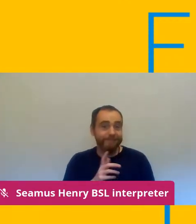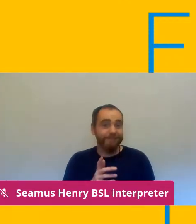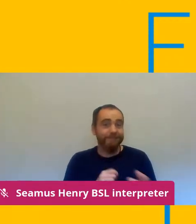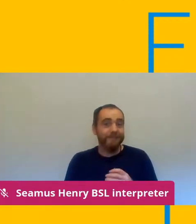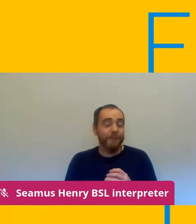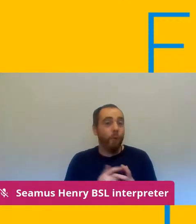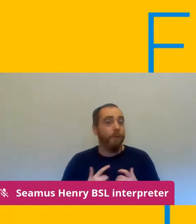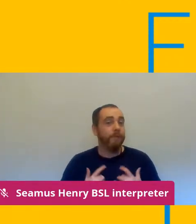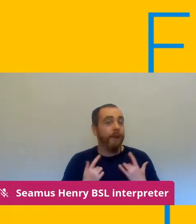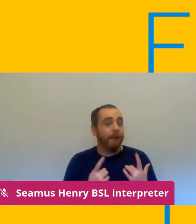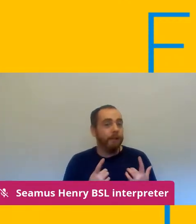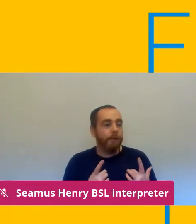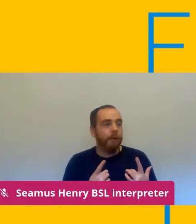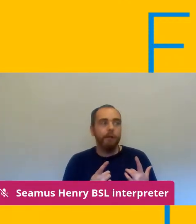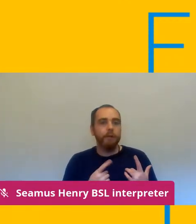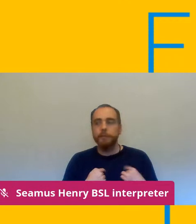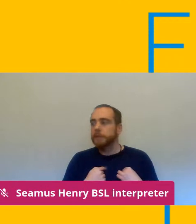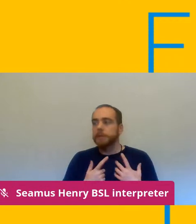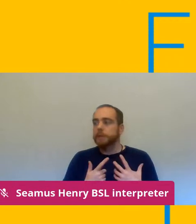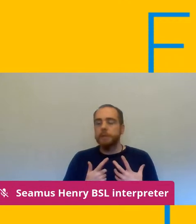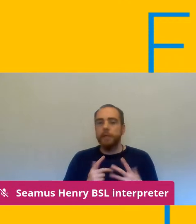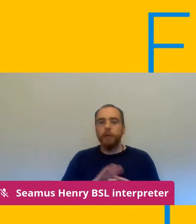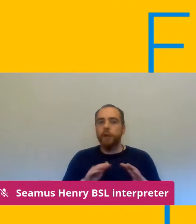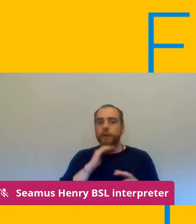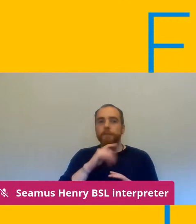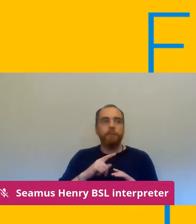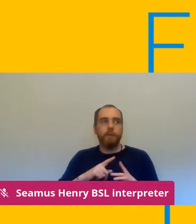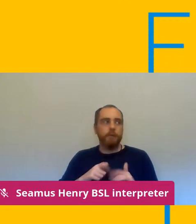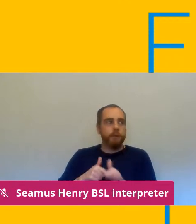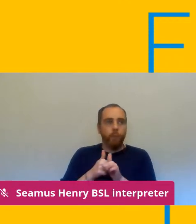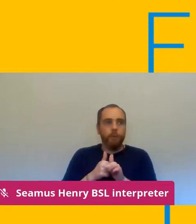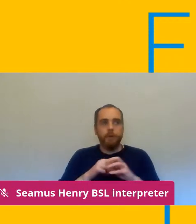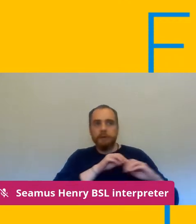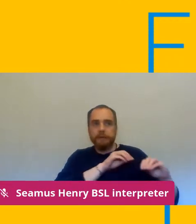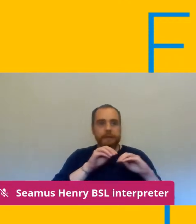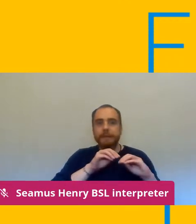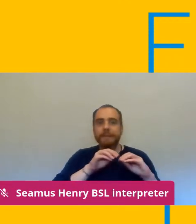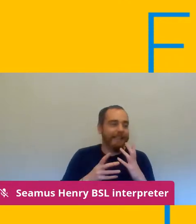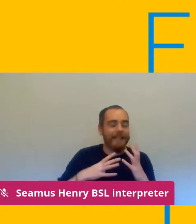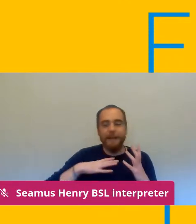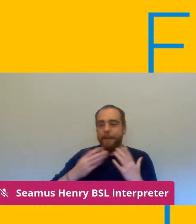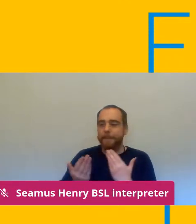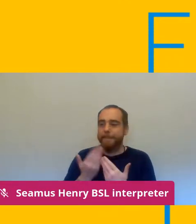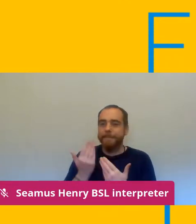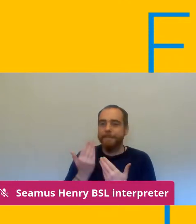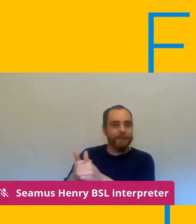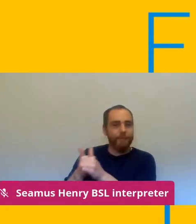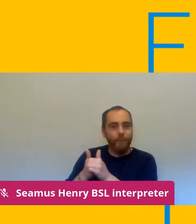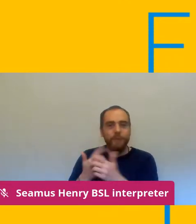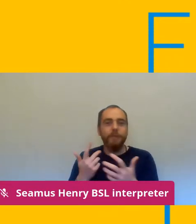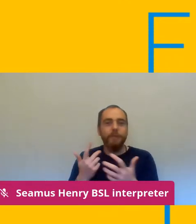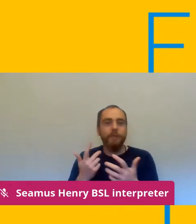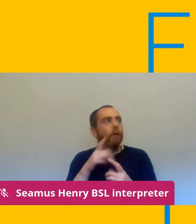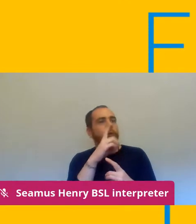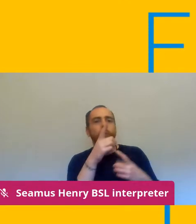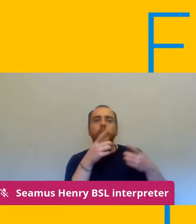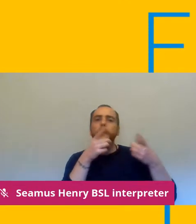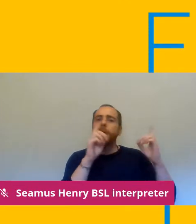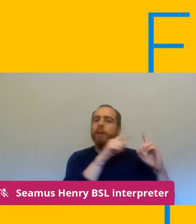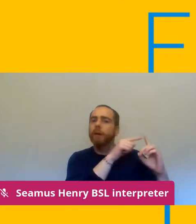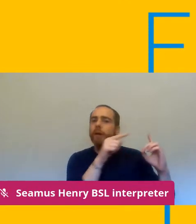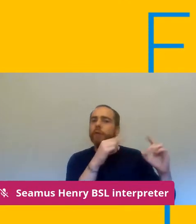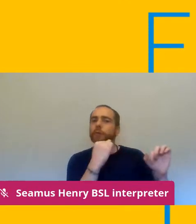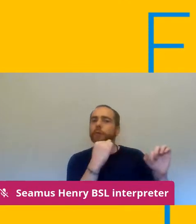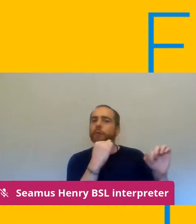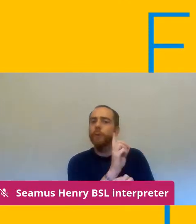at that point to to support that kind of learning um what is the employee doing about ensuring that questions are